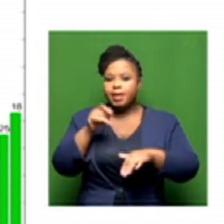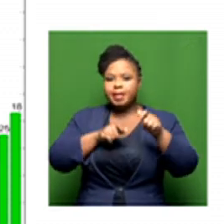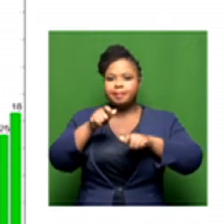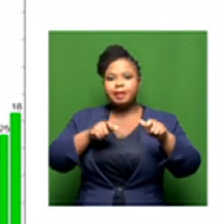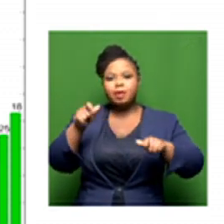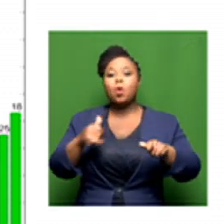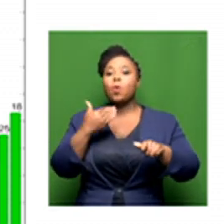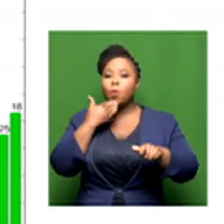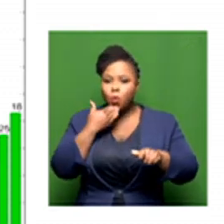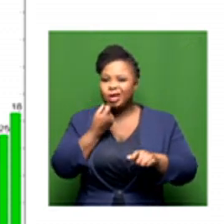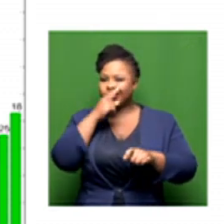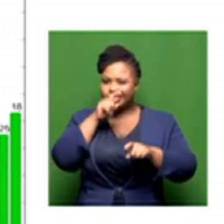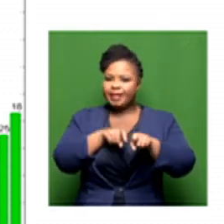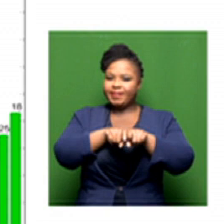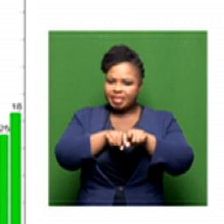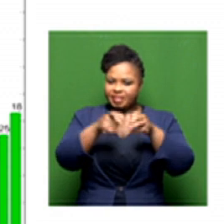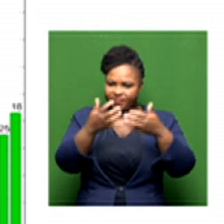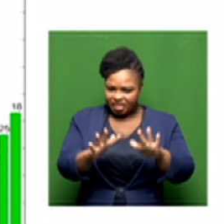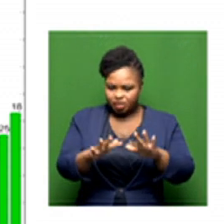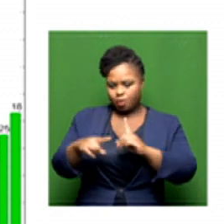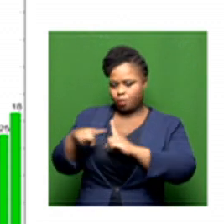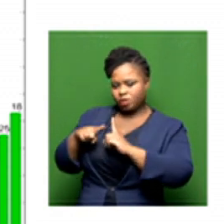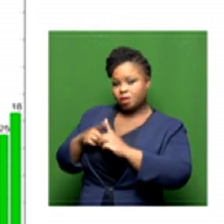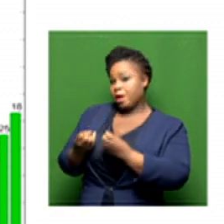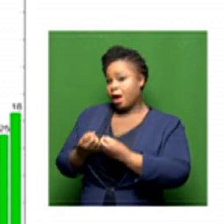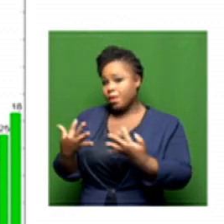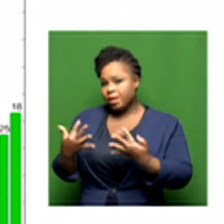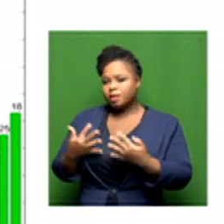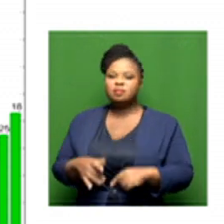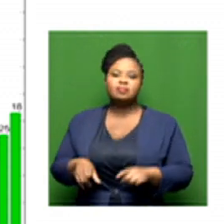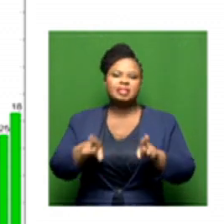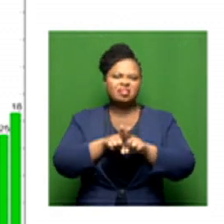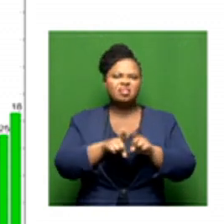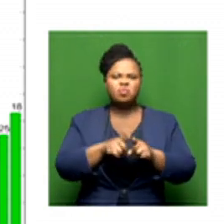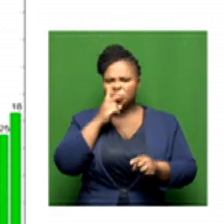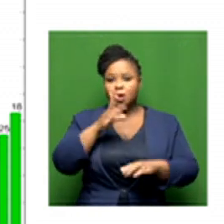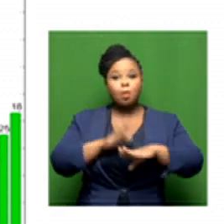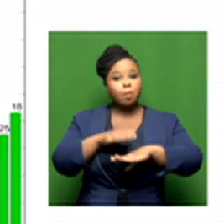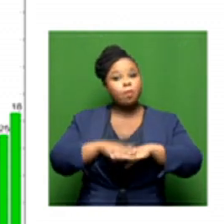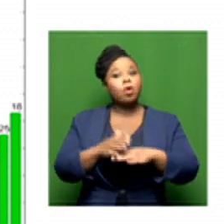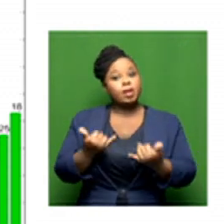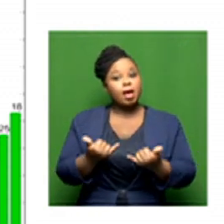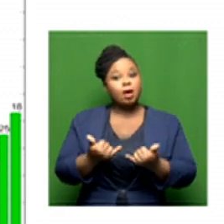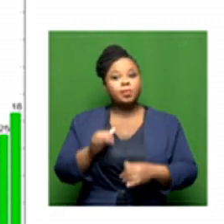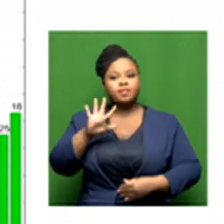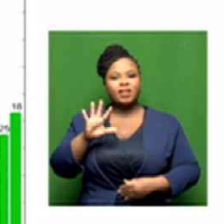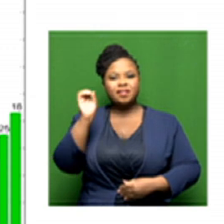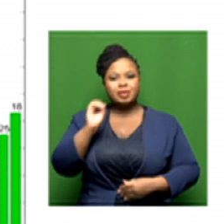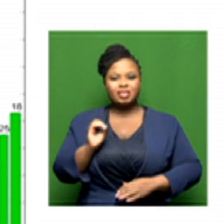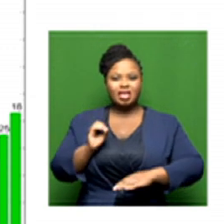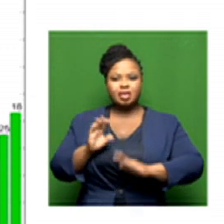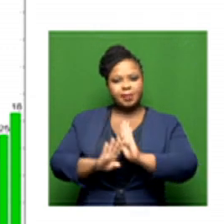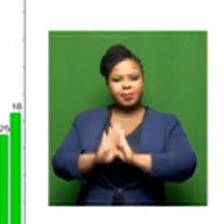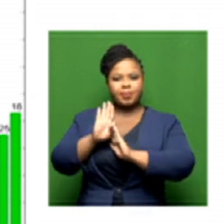allows us to quantify that increase in cases that we saw earlier. So while tests have increased by 5% this week